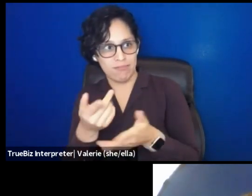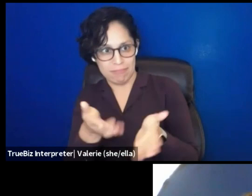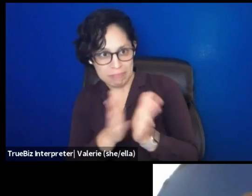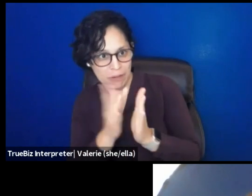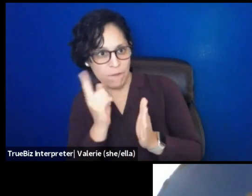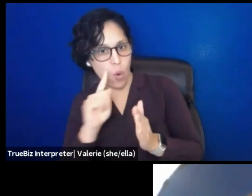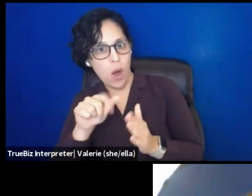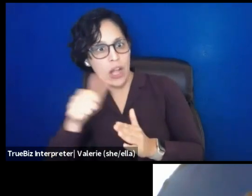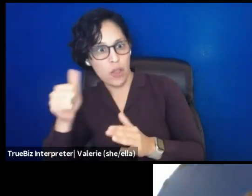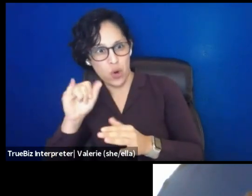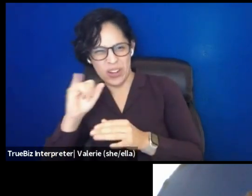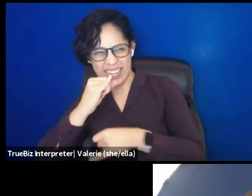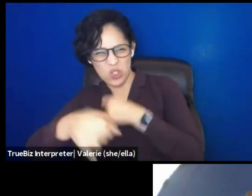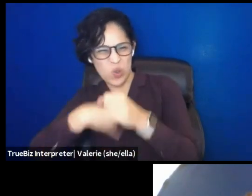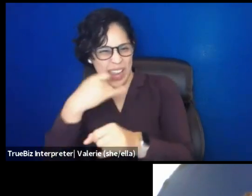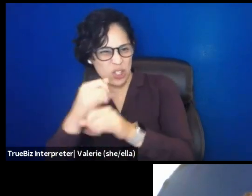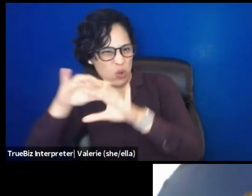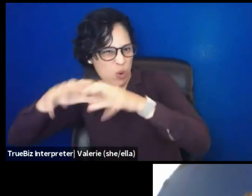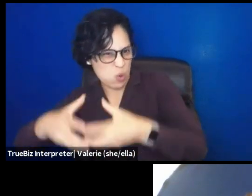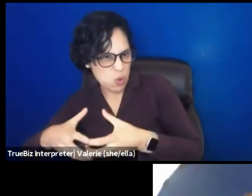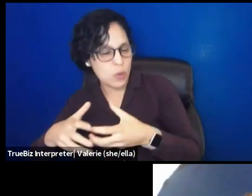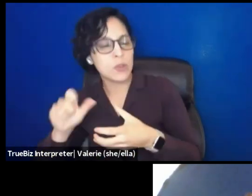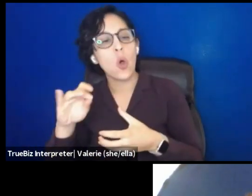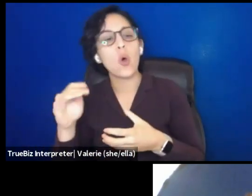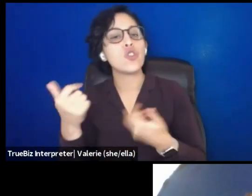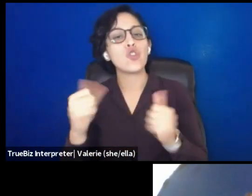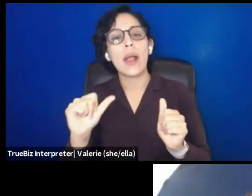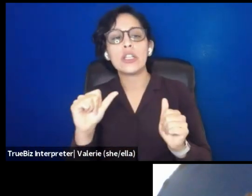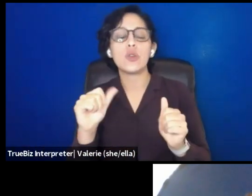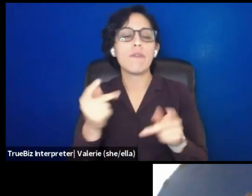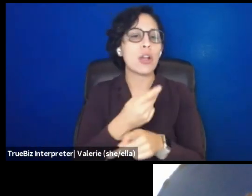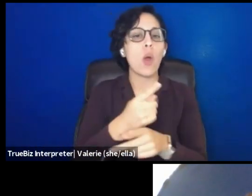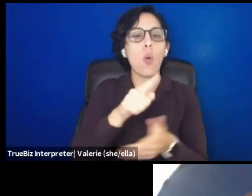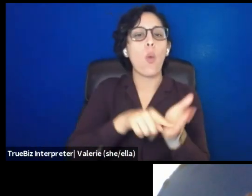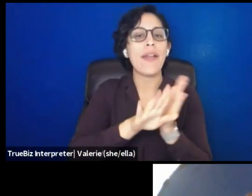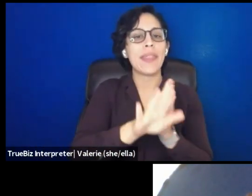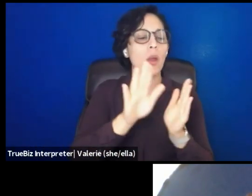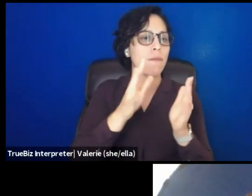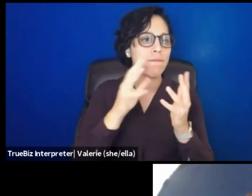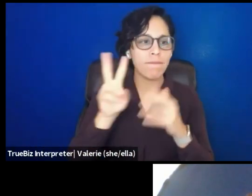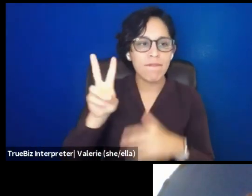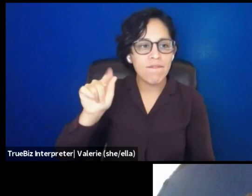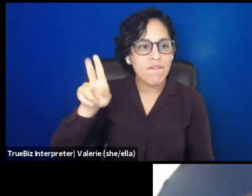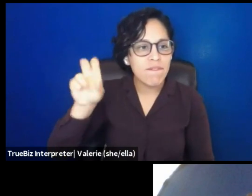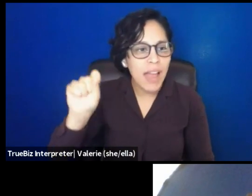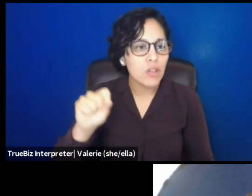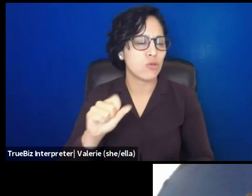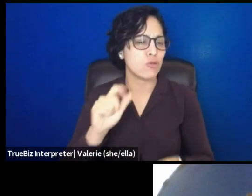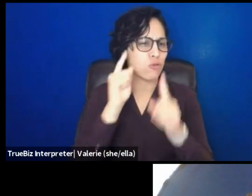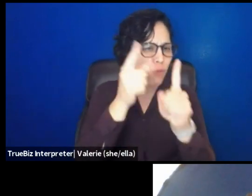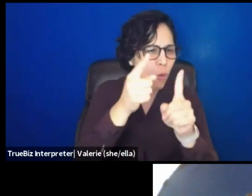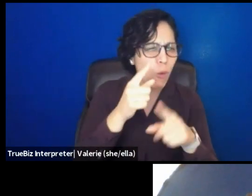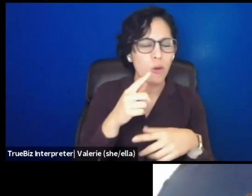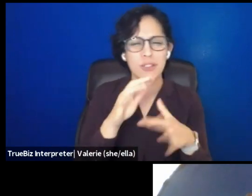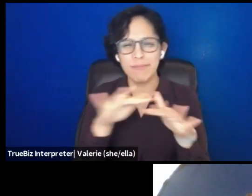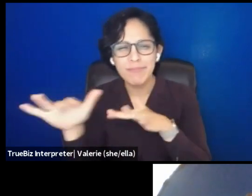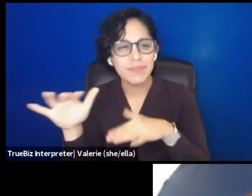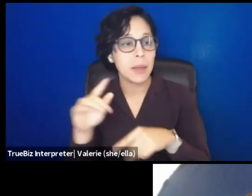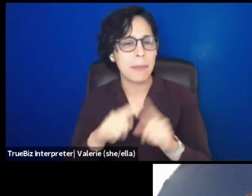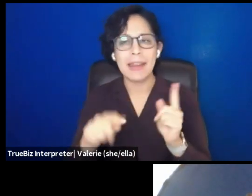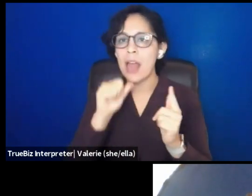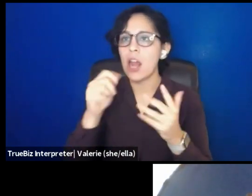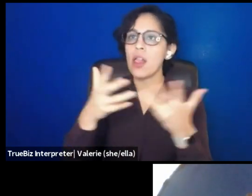stuff against the wall to see what sticks. Um, the, and there, but there wasn't a lot of pushback from like